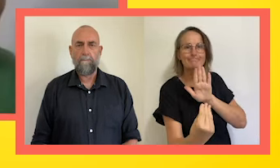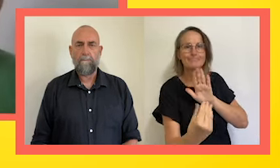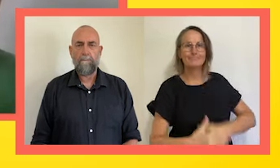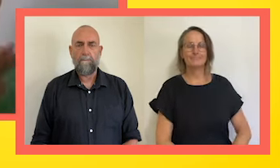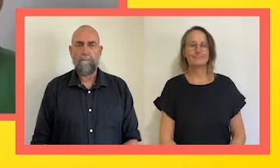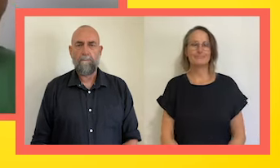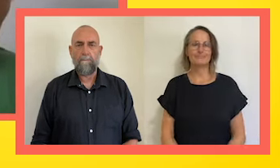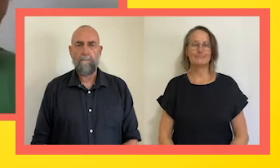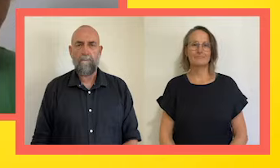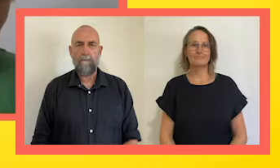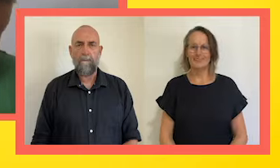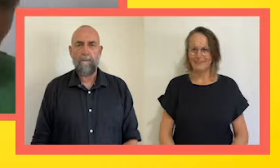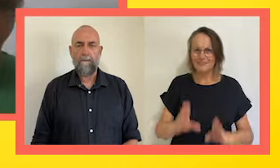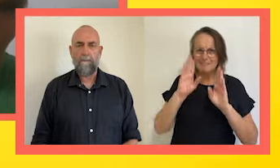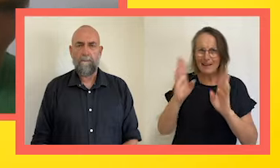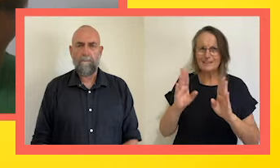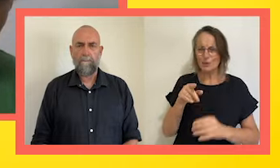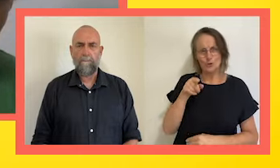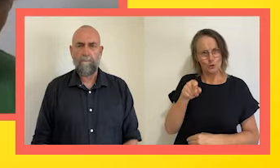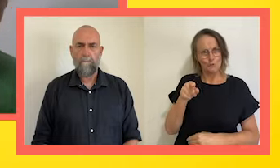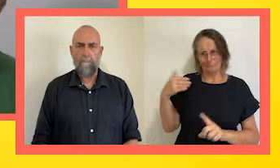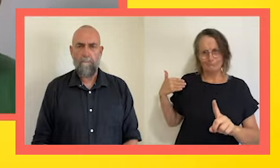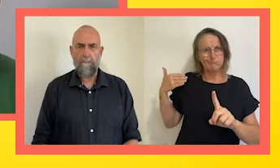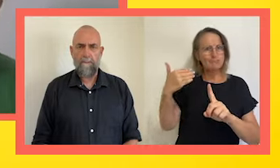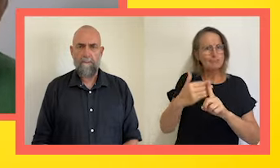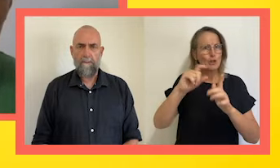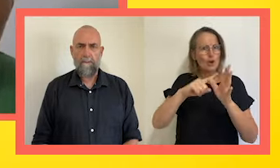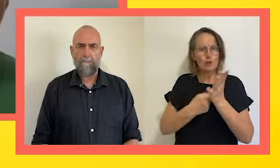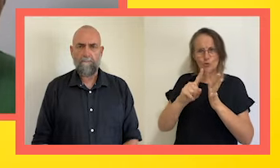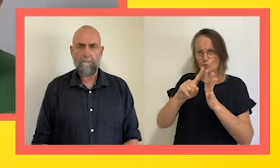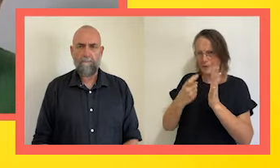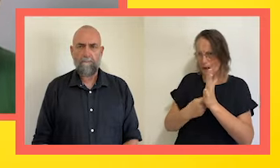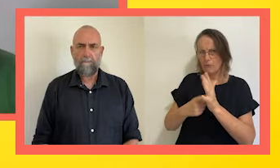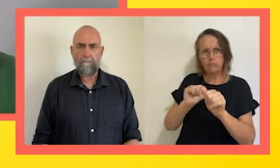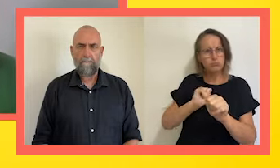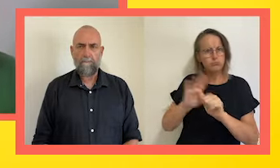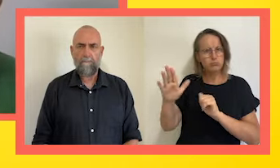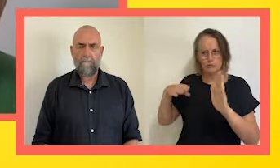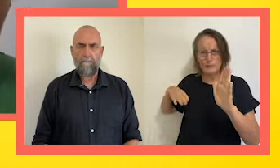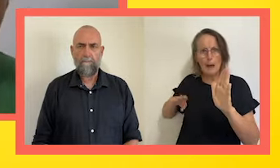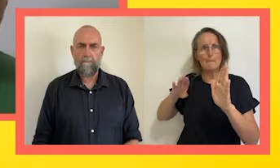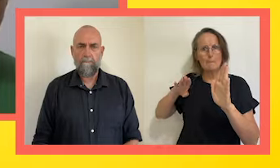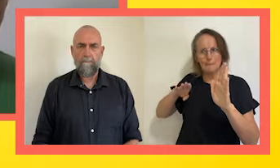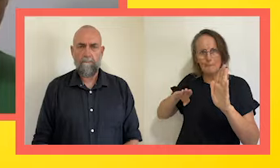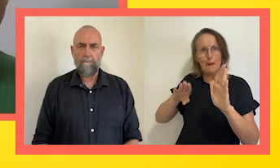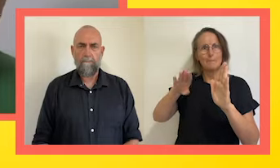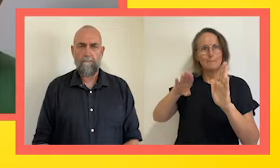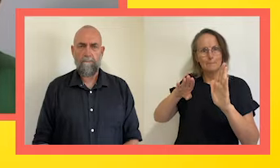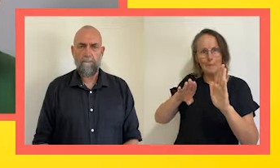Amazing. Now, Rowan, you've gone from strength to strength with your career. I've loved watching you throughout this past